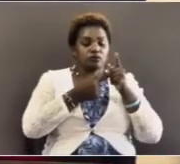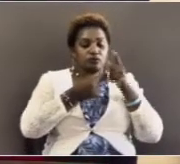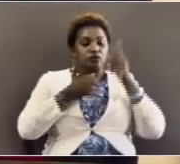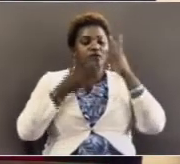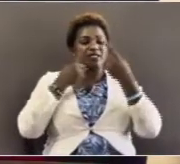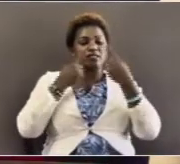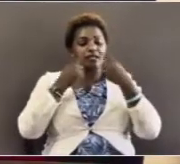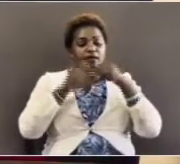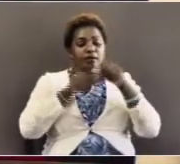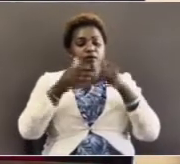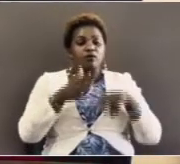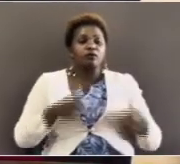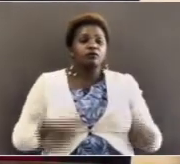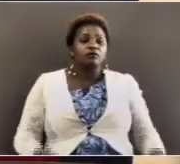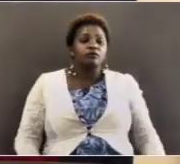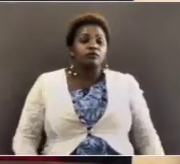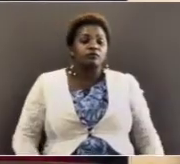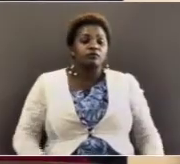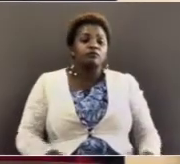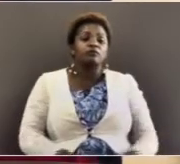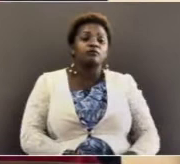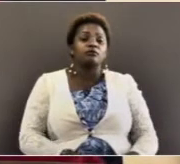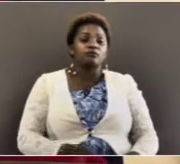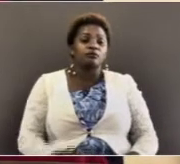talking about or discussing?